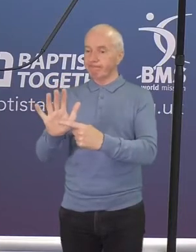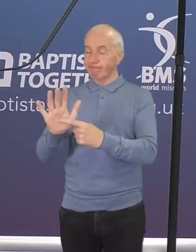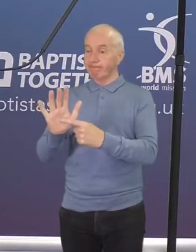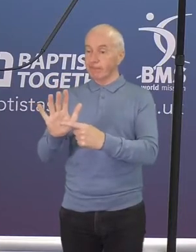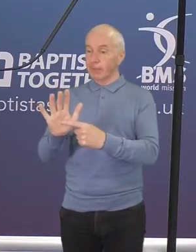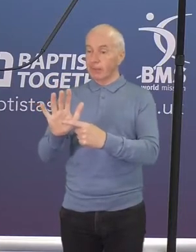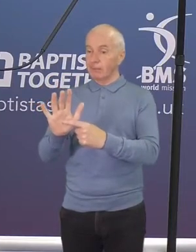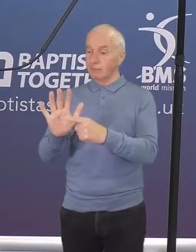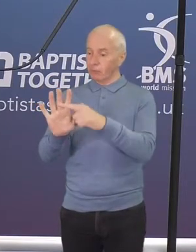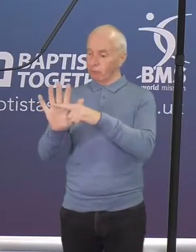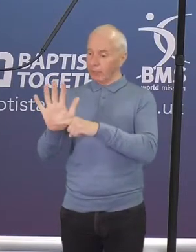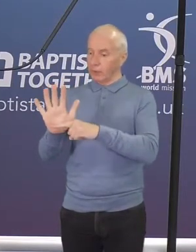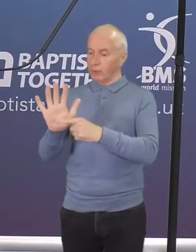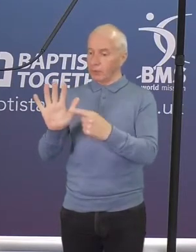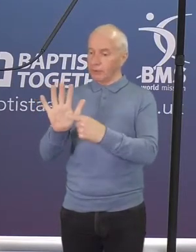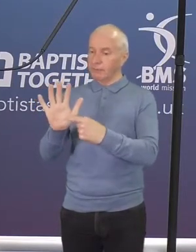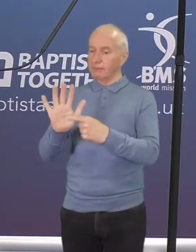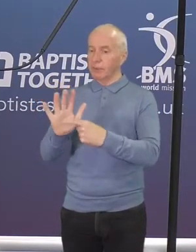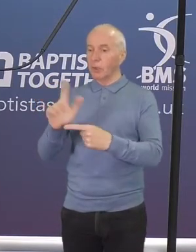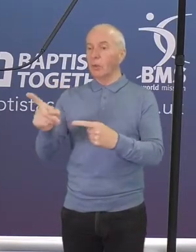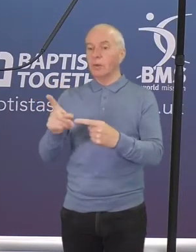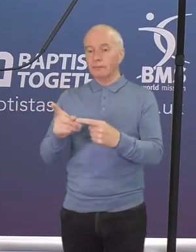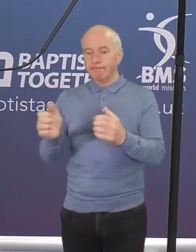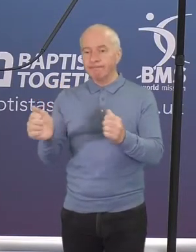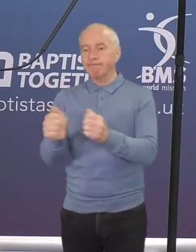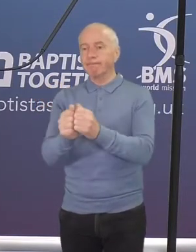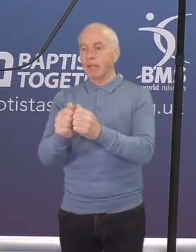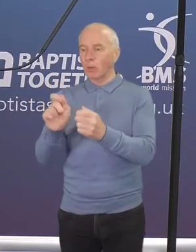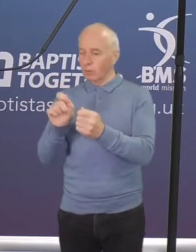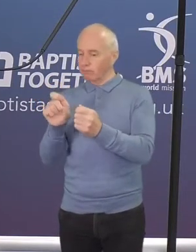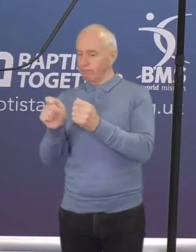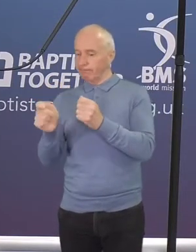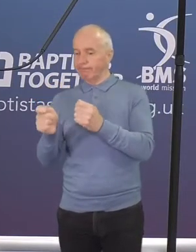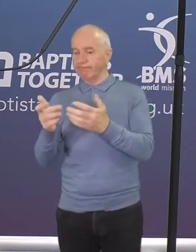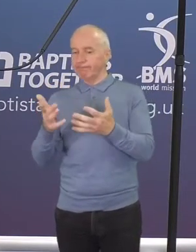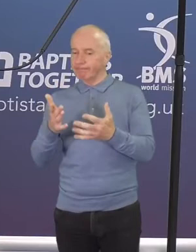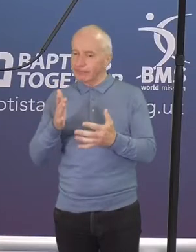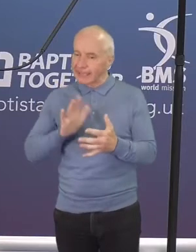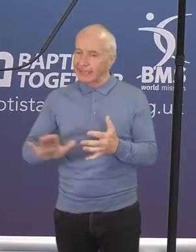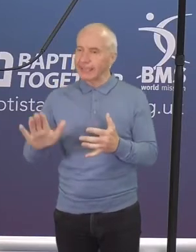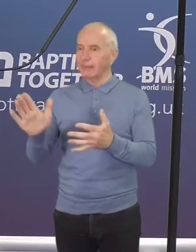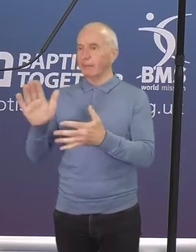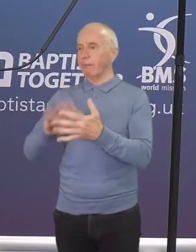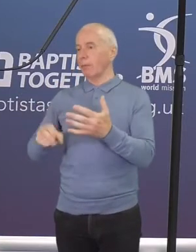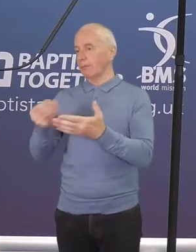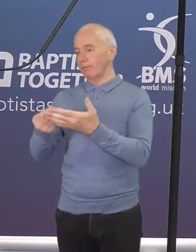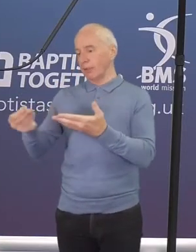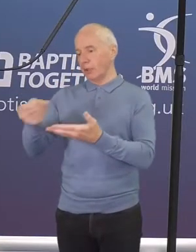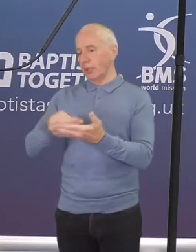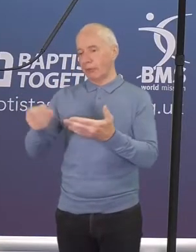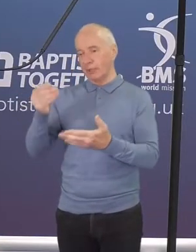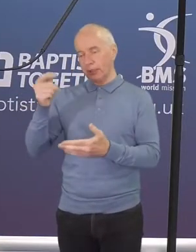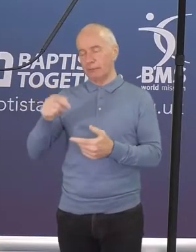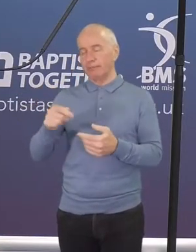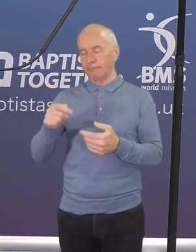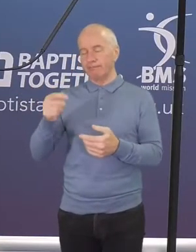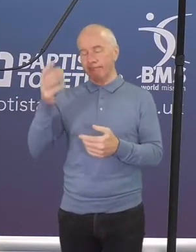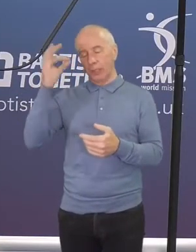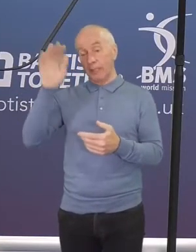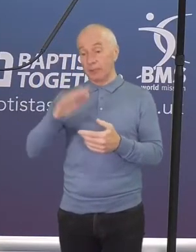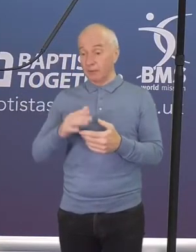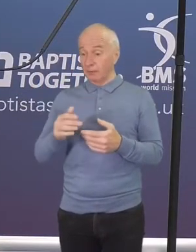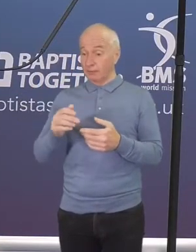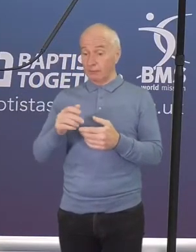subject to any consent or amendments required by the Charity Commission. That's our resolution.